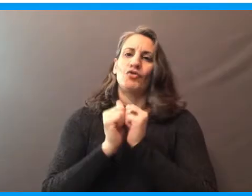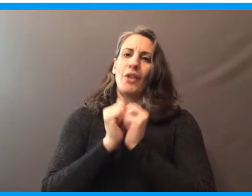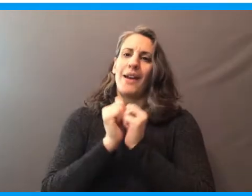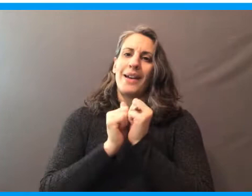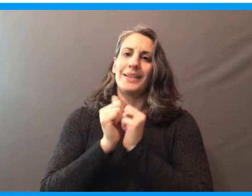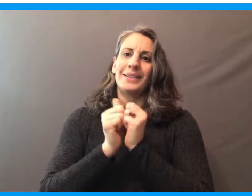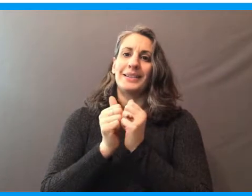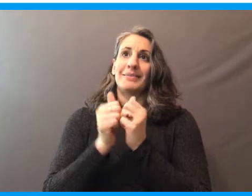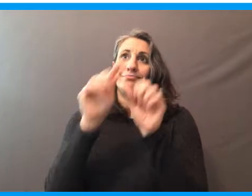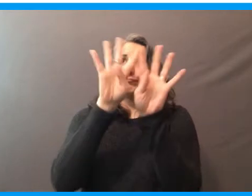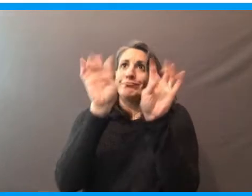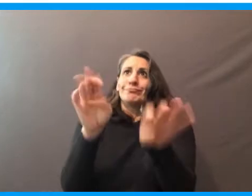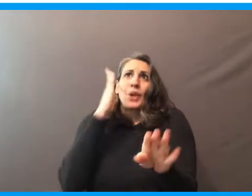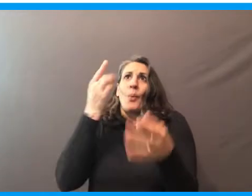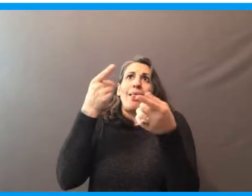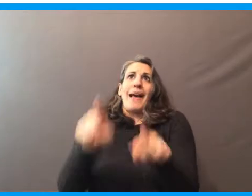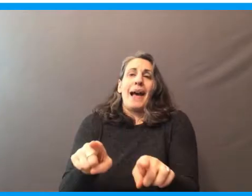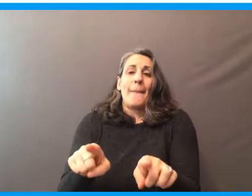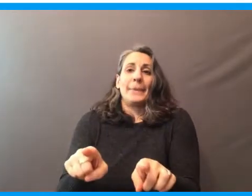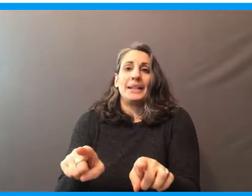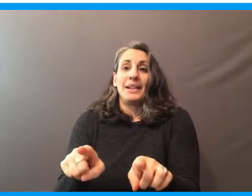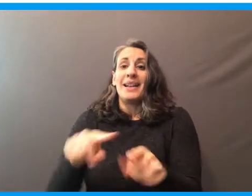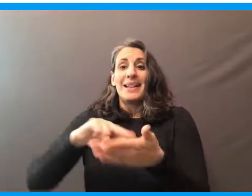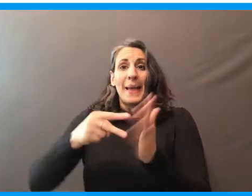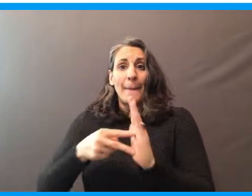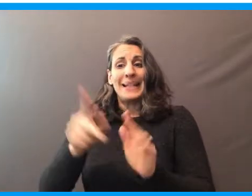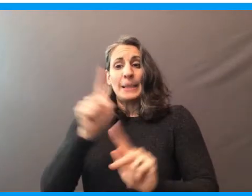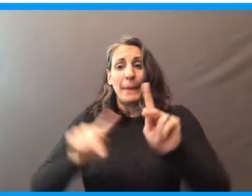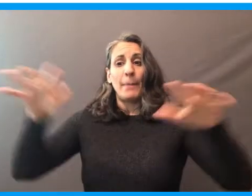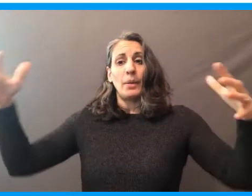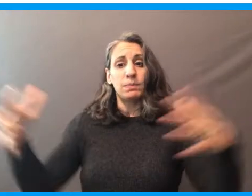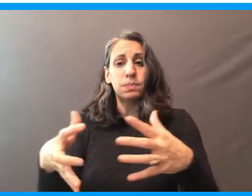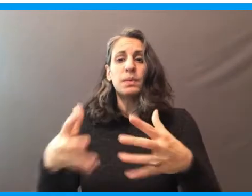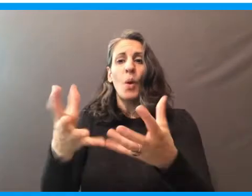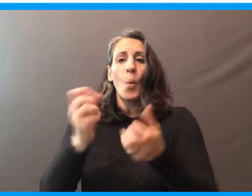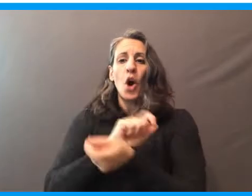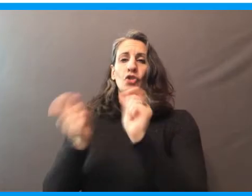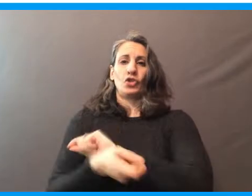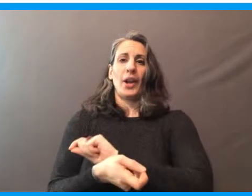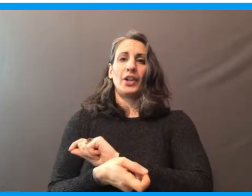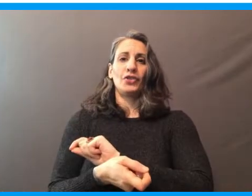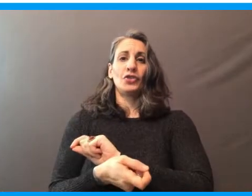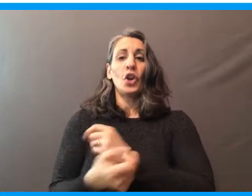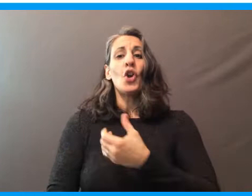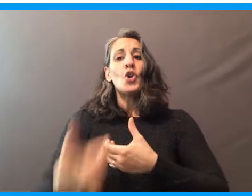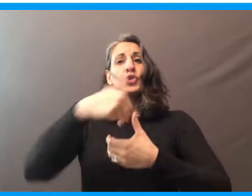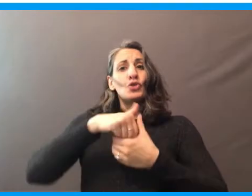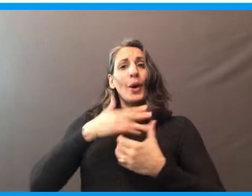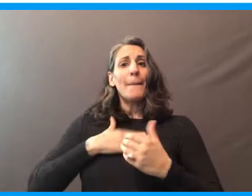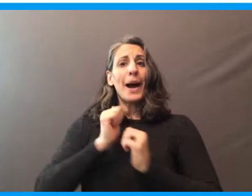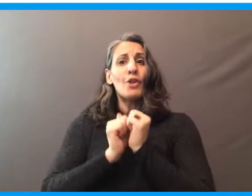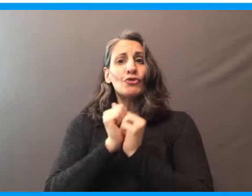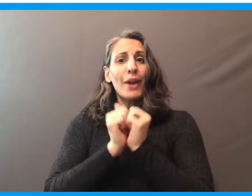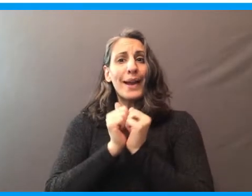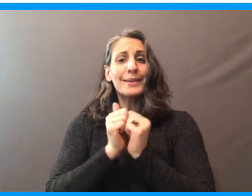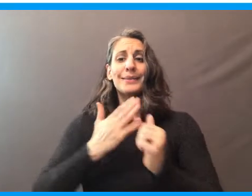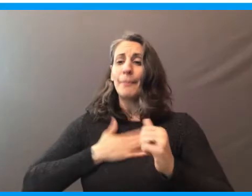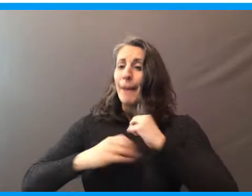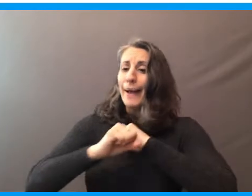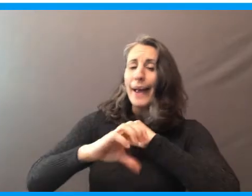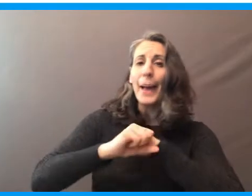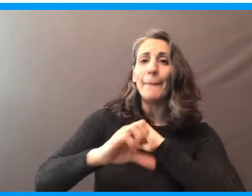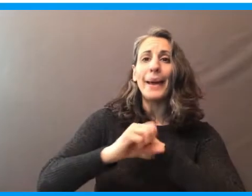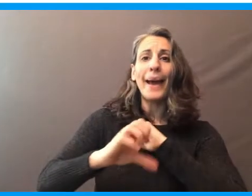in uncertain times that's going to take a community of people who believe in change. Join me in this race, join me in my